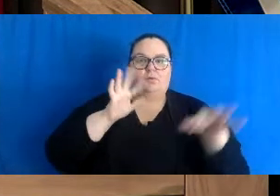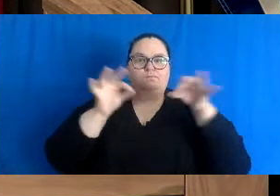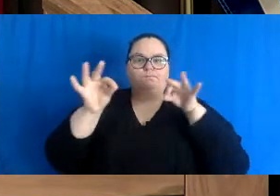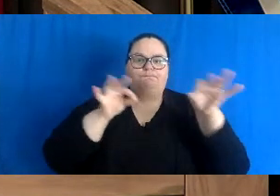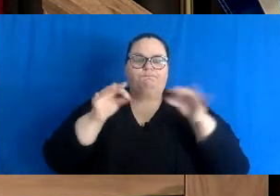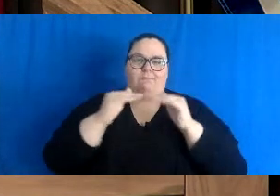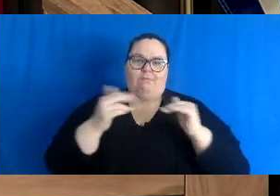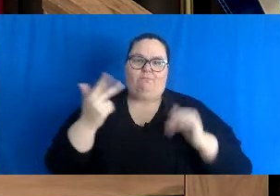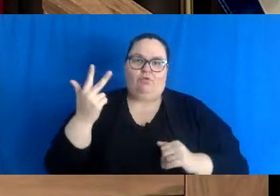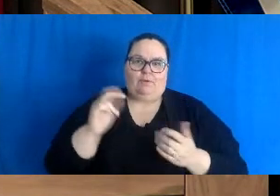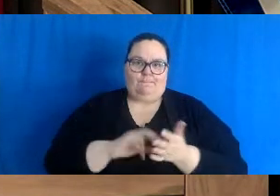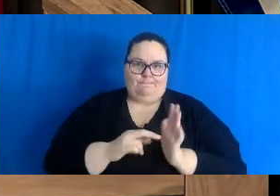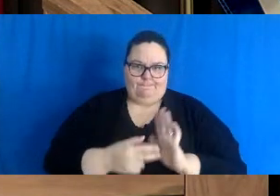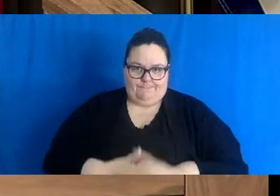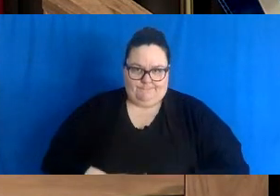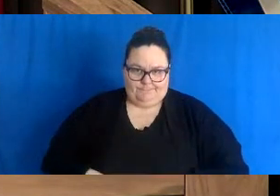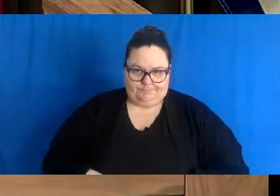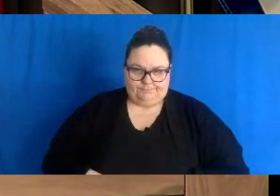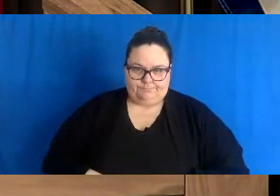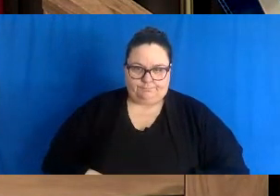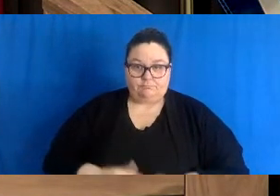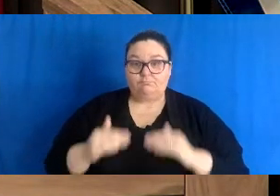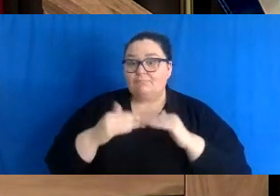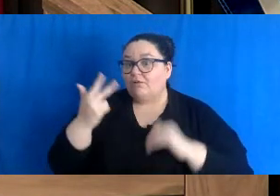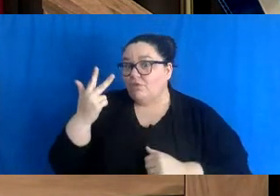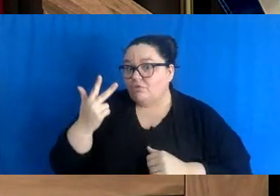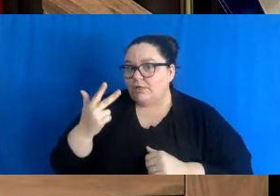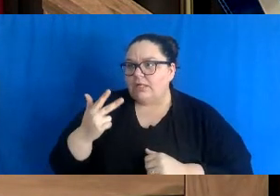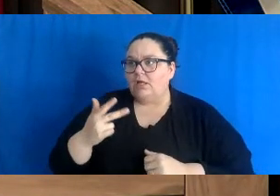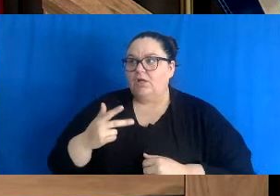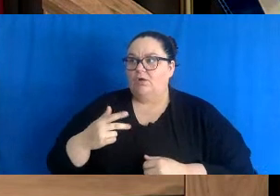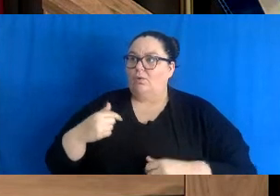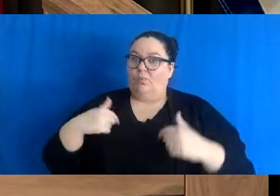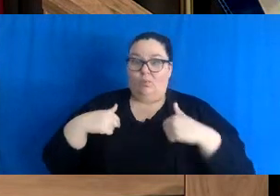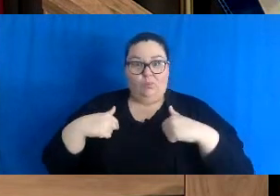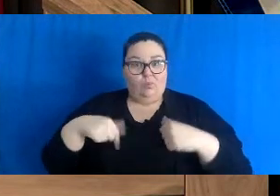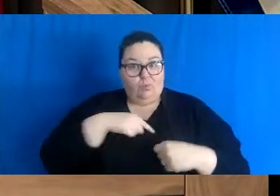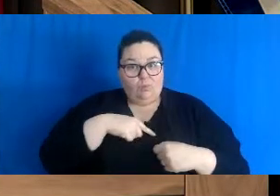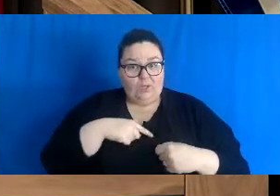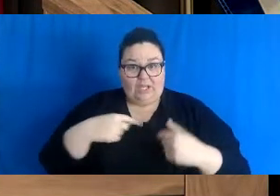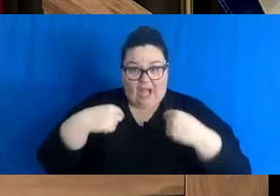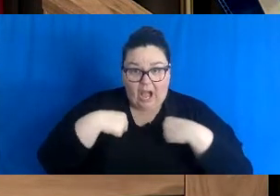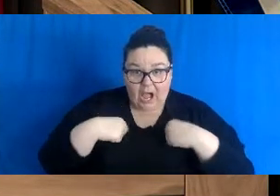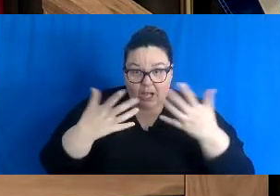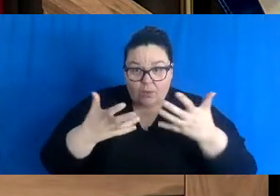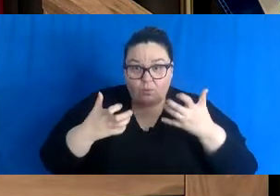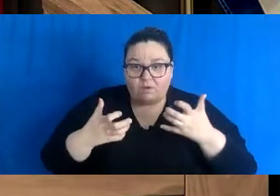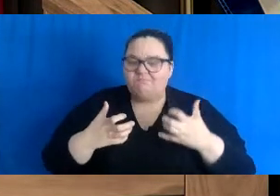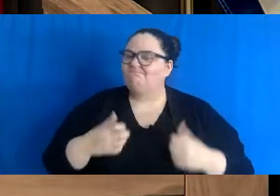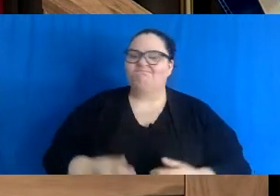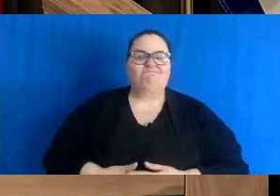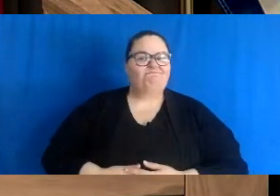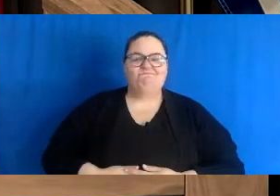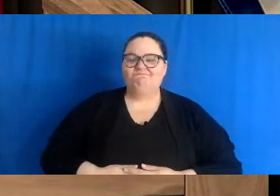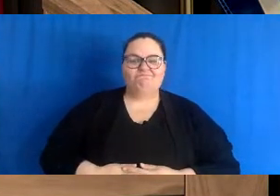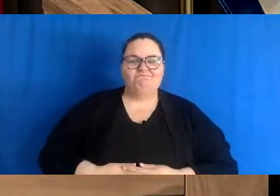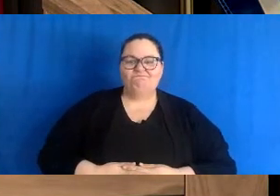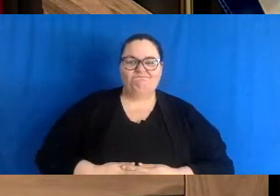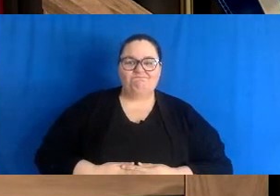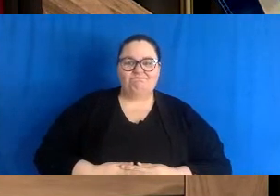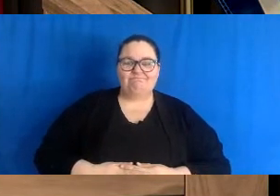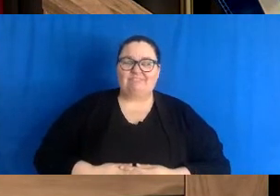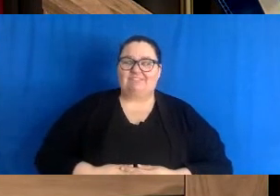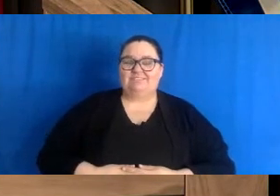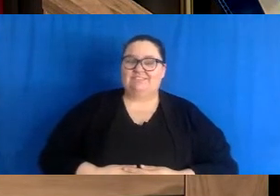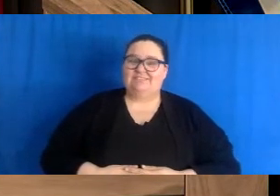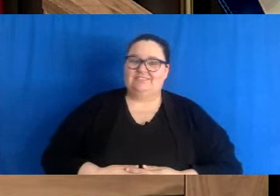Moving to Level 3 was never something I wanted to do, and I really hate to